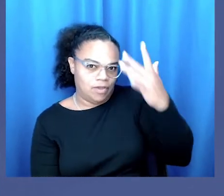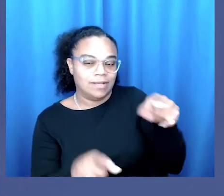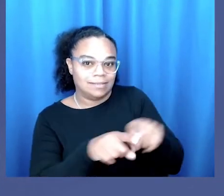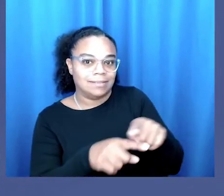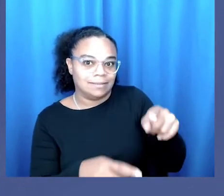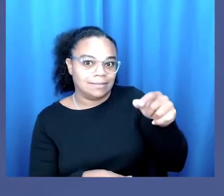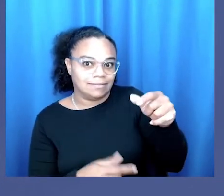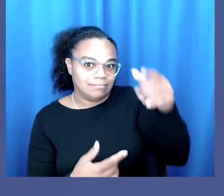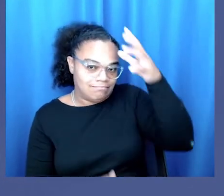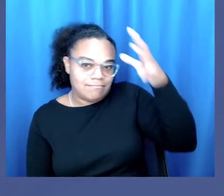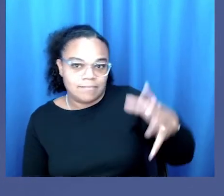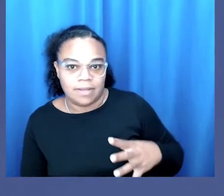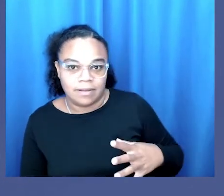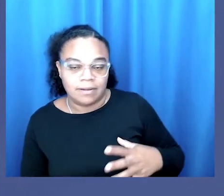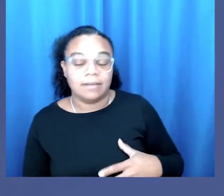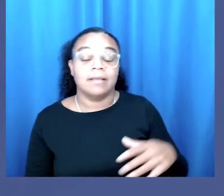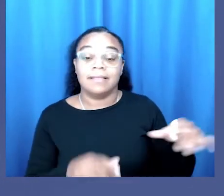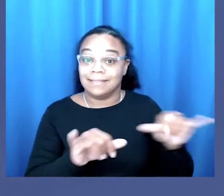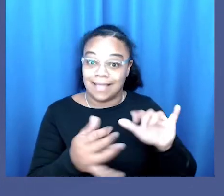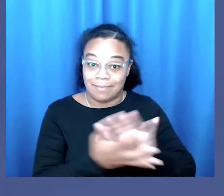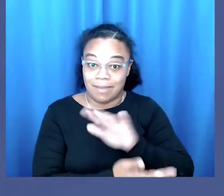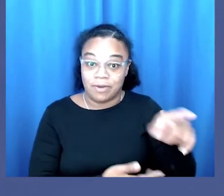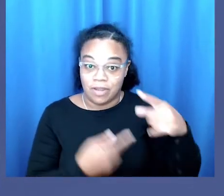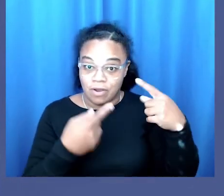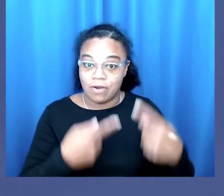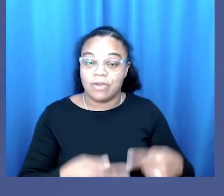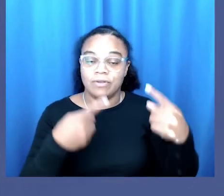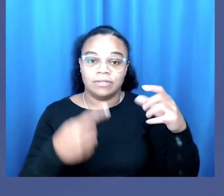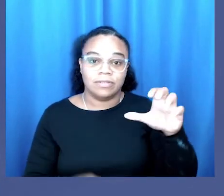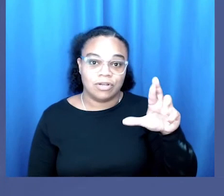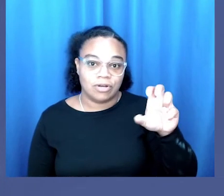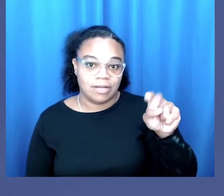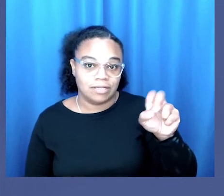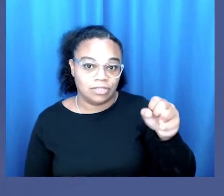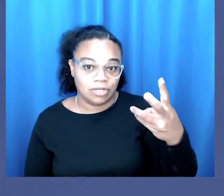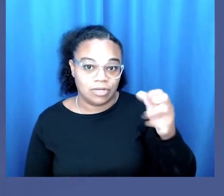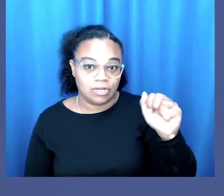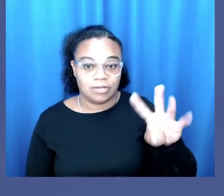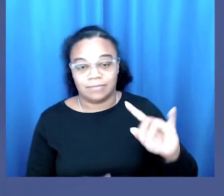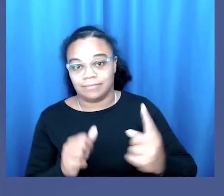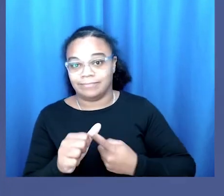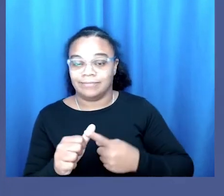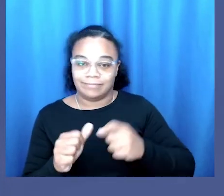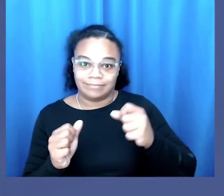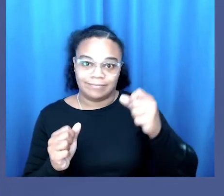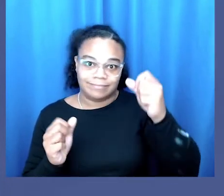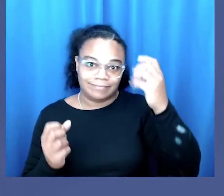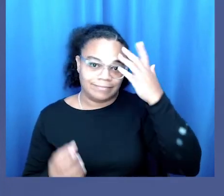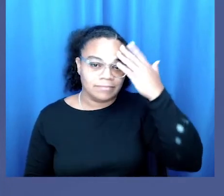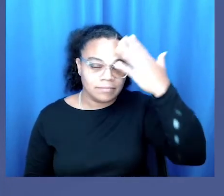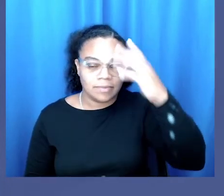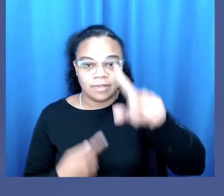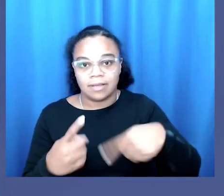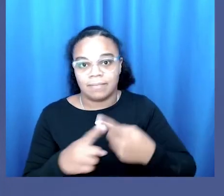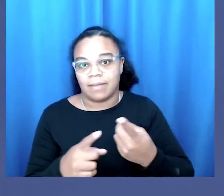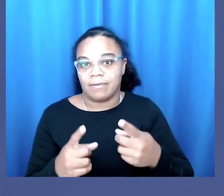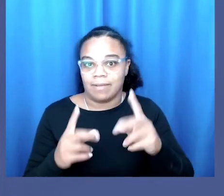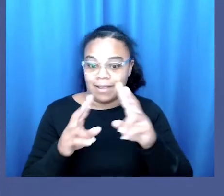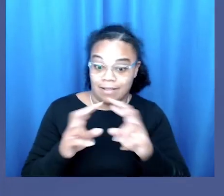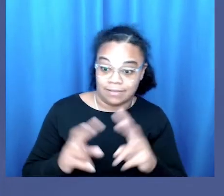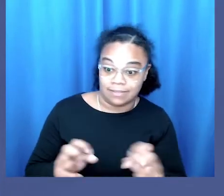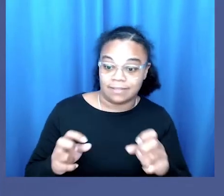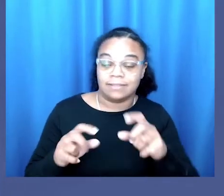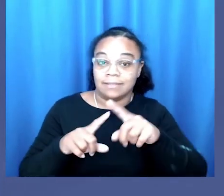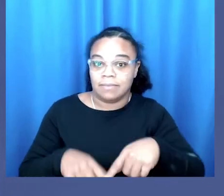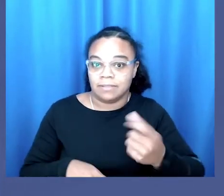share with men as patriarchs. In that same paper he argues, Crenshaw's initial formulation of intersectional analysis depends